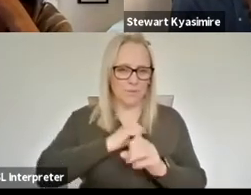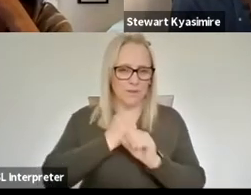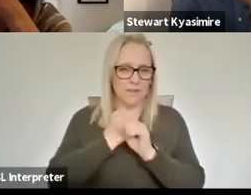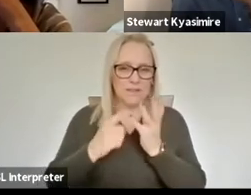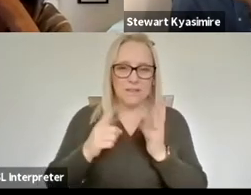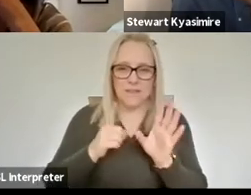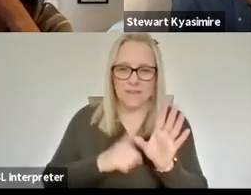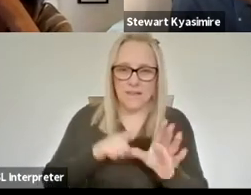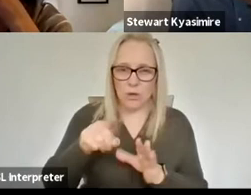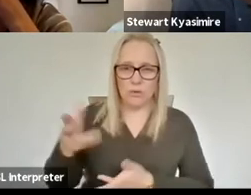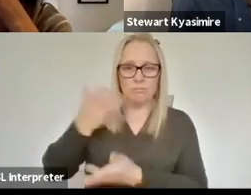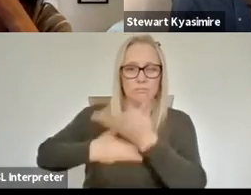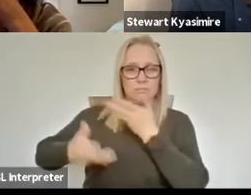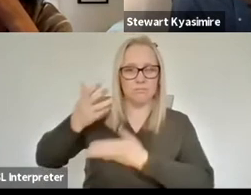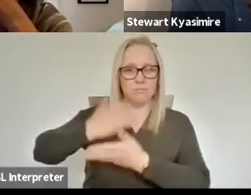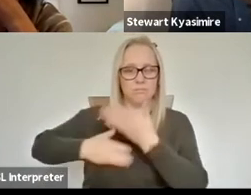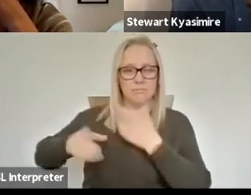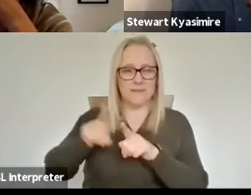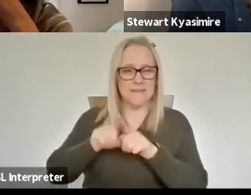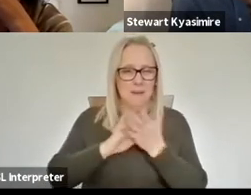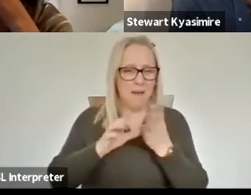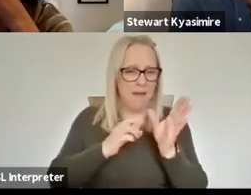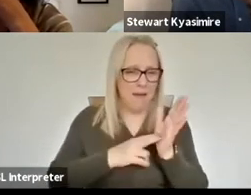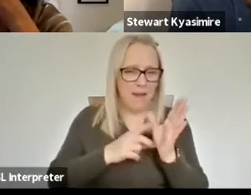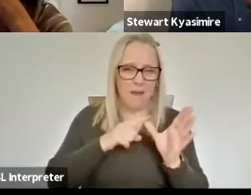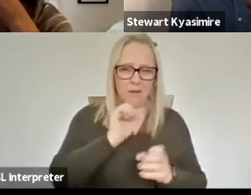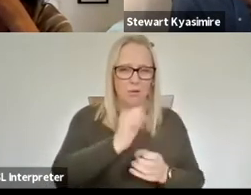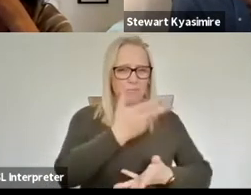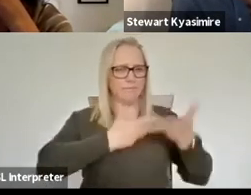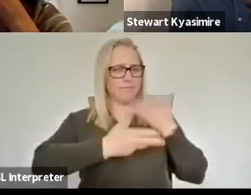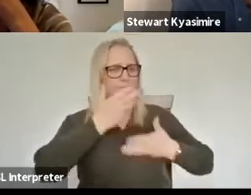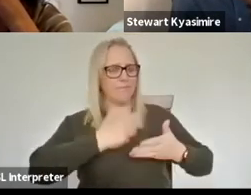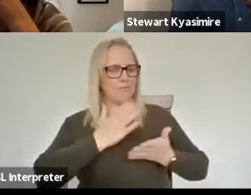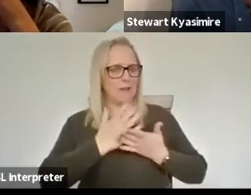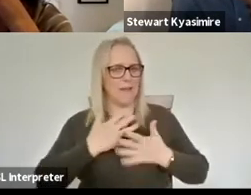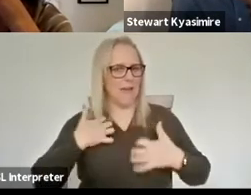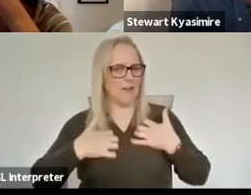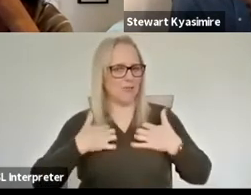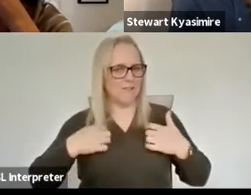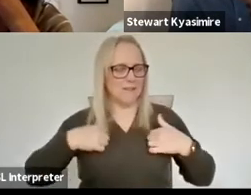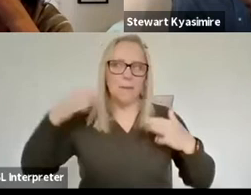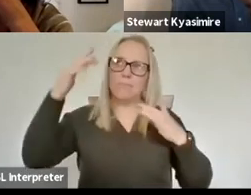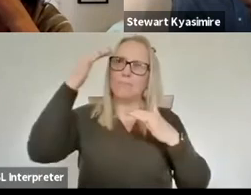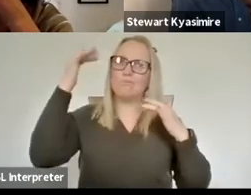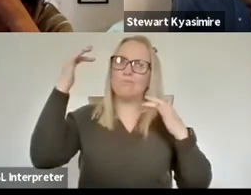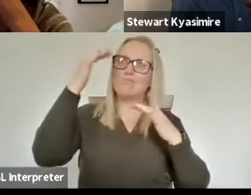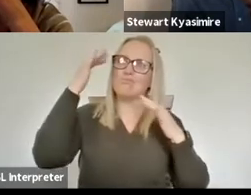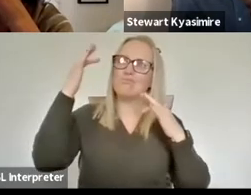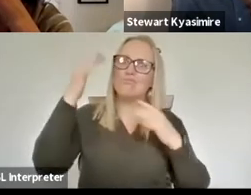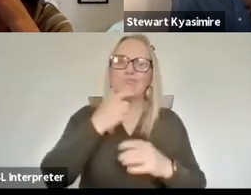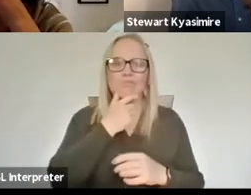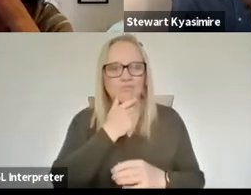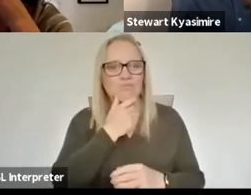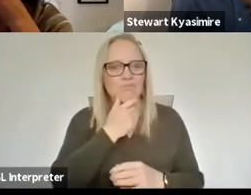have that sort of hybridity or hannah and and others as well but but but certainly that's been really interesting for me in this in this conversation it makes me think maybe um